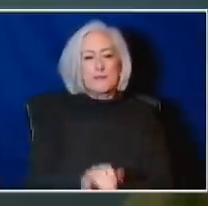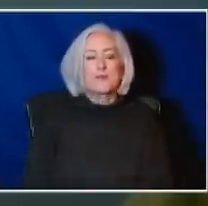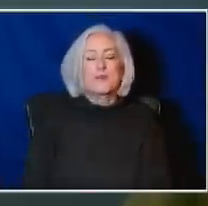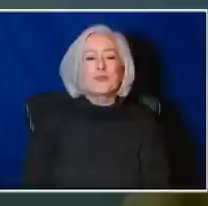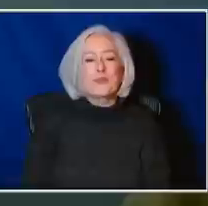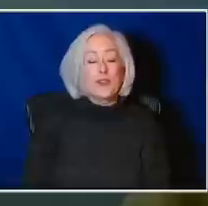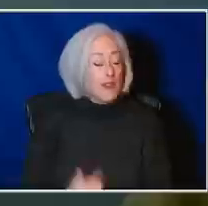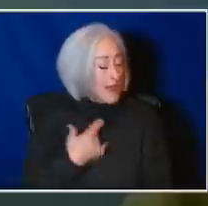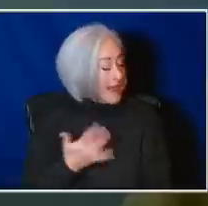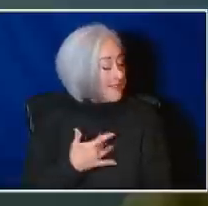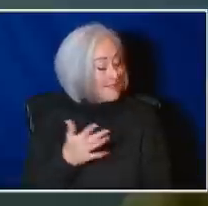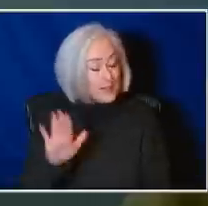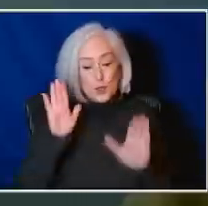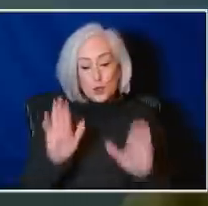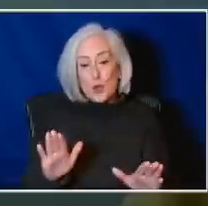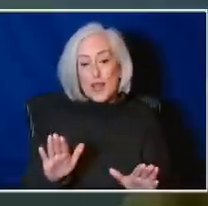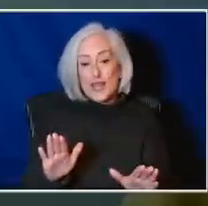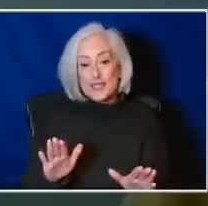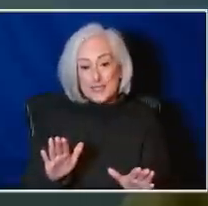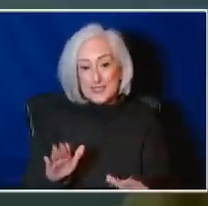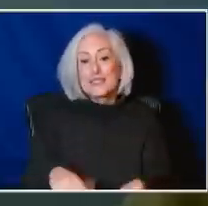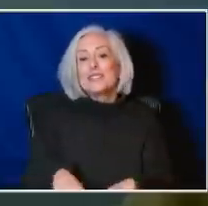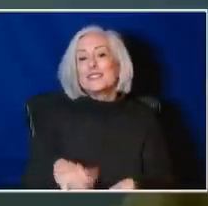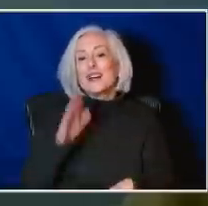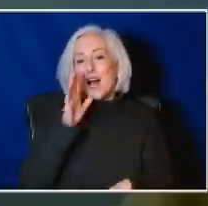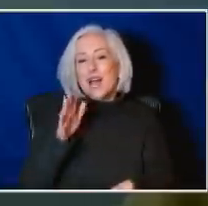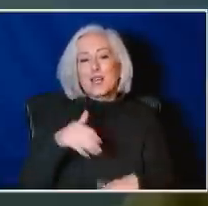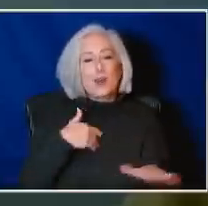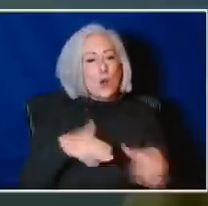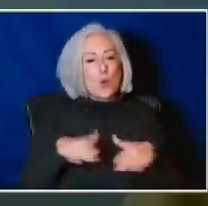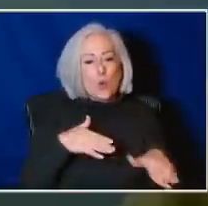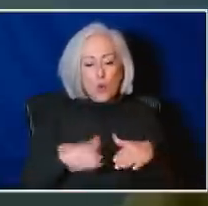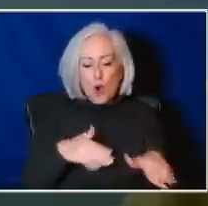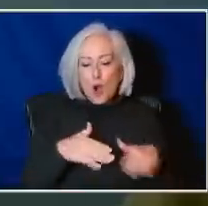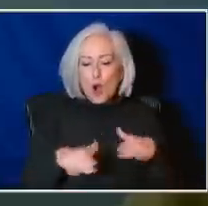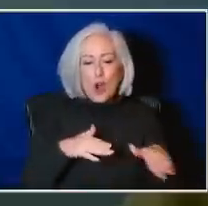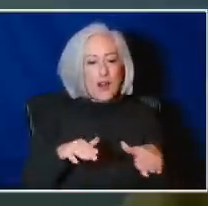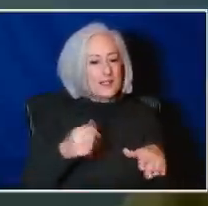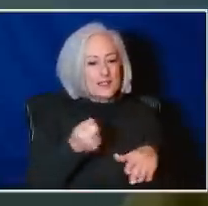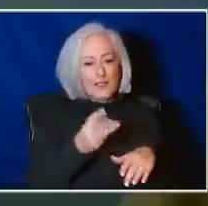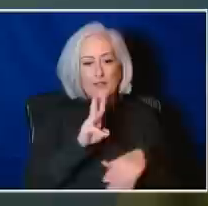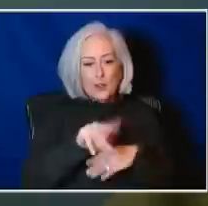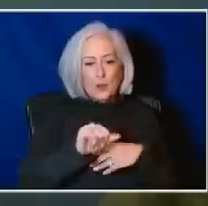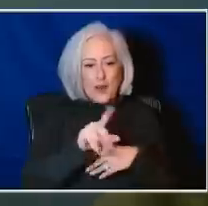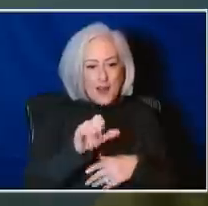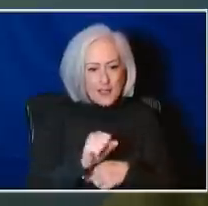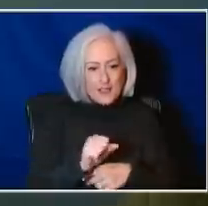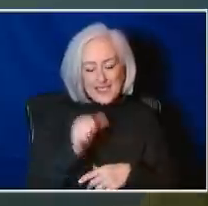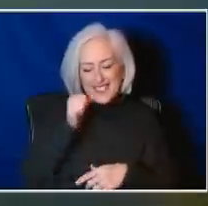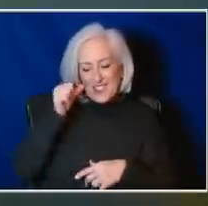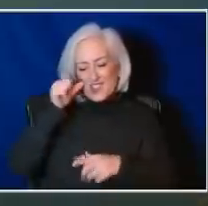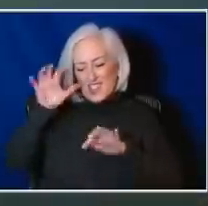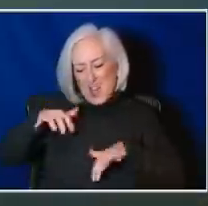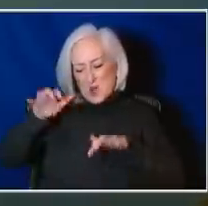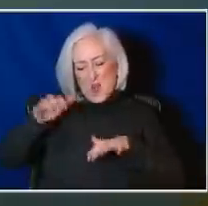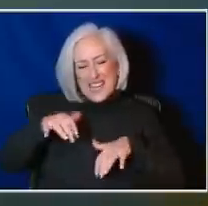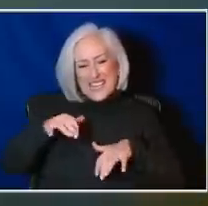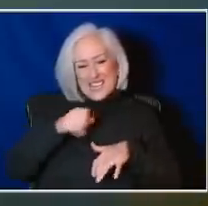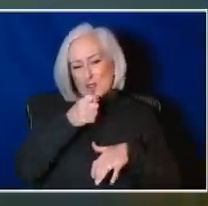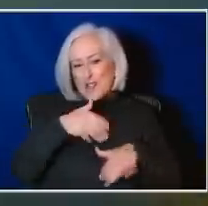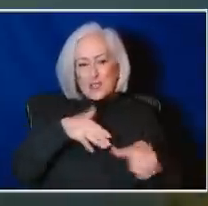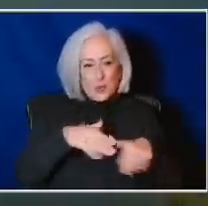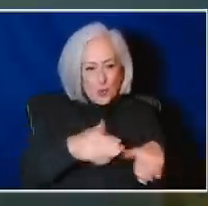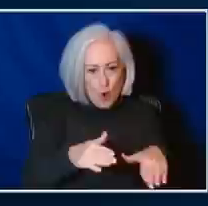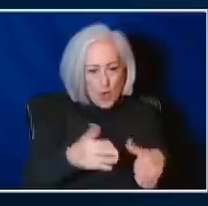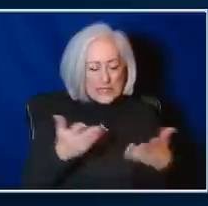out and earlier this week, I'll walk a couple of miles and I'll do the same thing today. didn't walk yesterday because it's a little rainy here. So I thought that was probably not the right